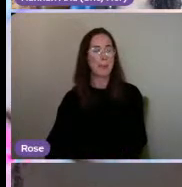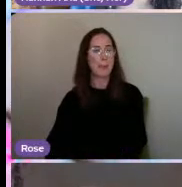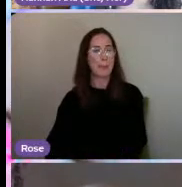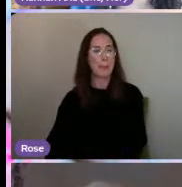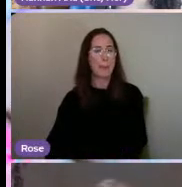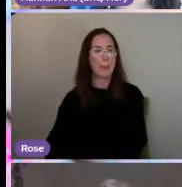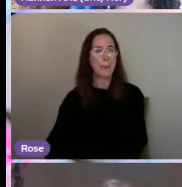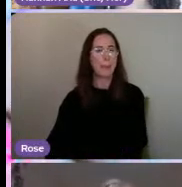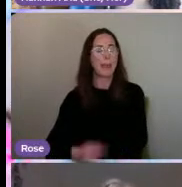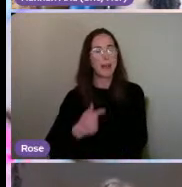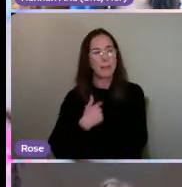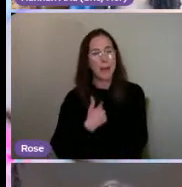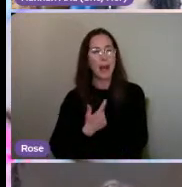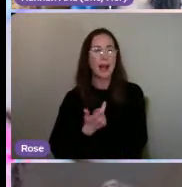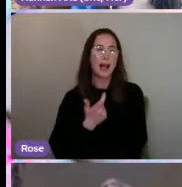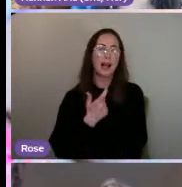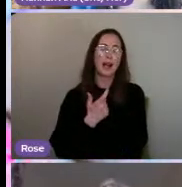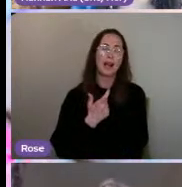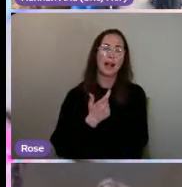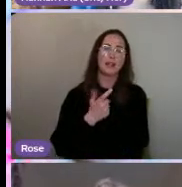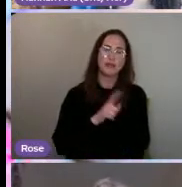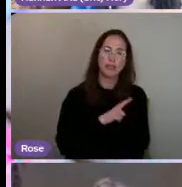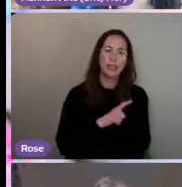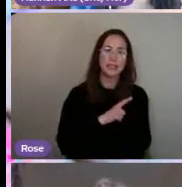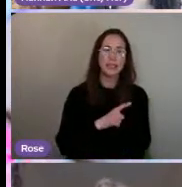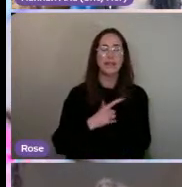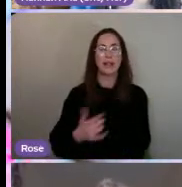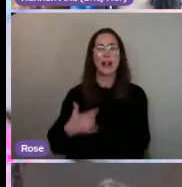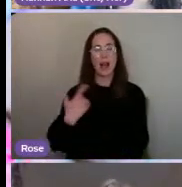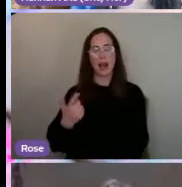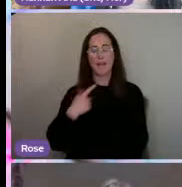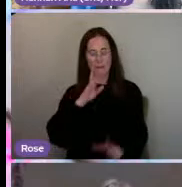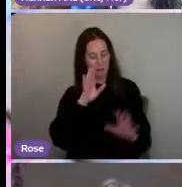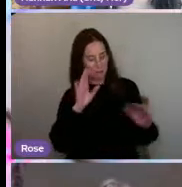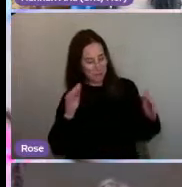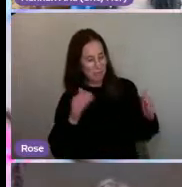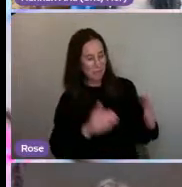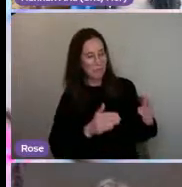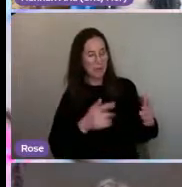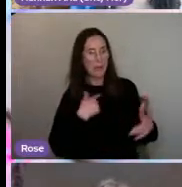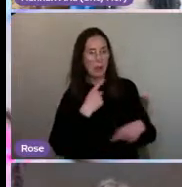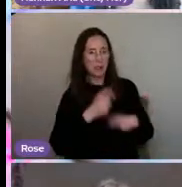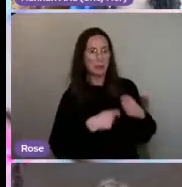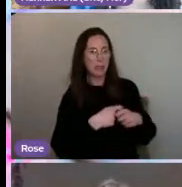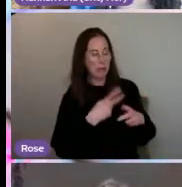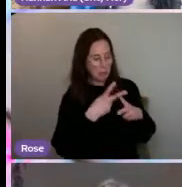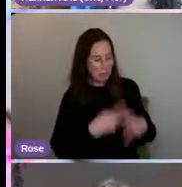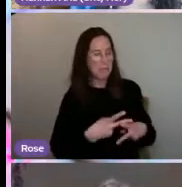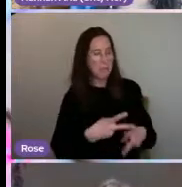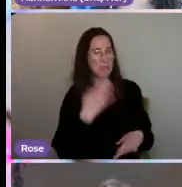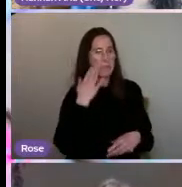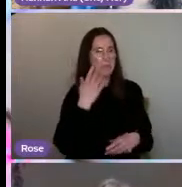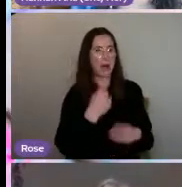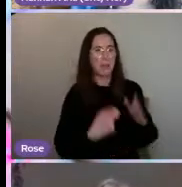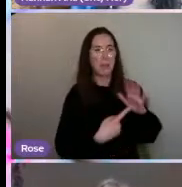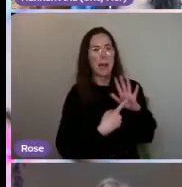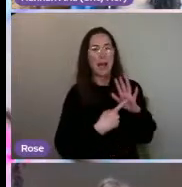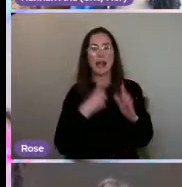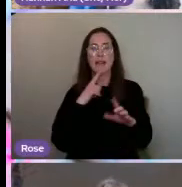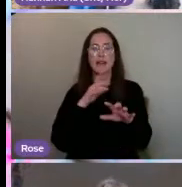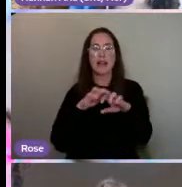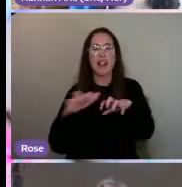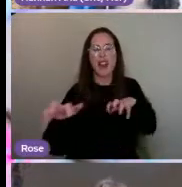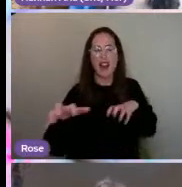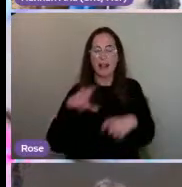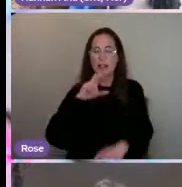My purpose in life came quite clear. wanted to be a really good mother, which was one of my main purposes. And the lion there is the